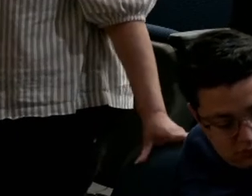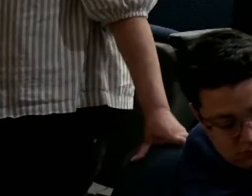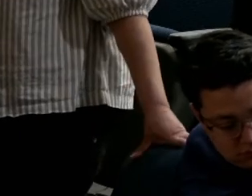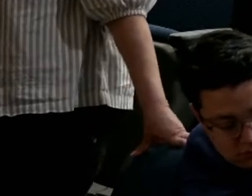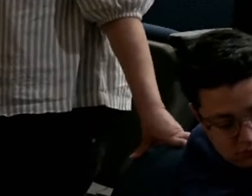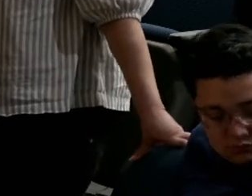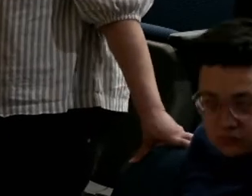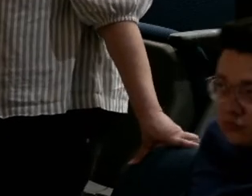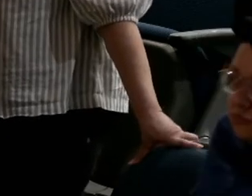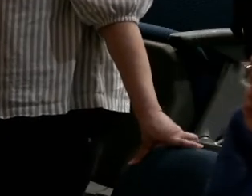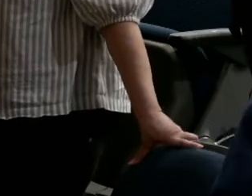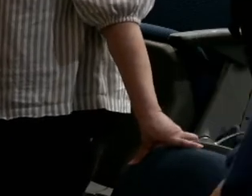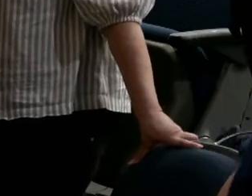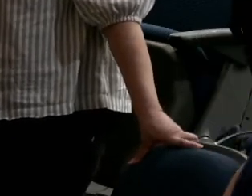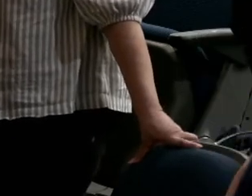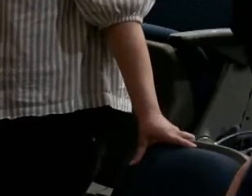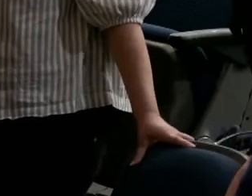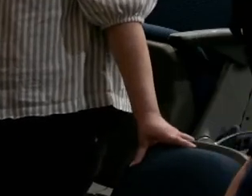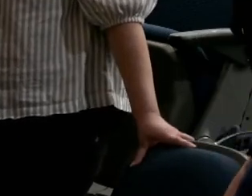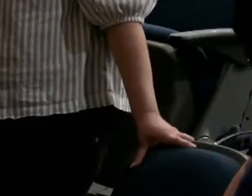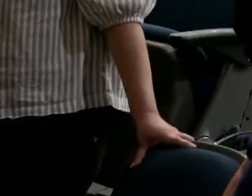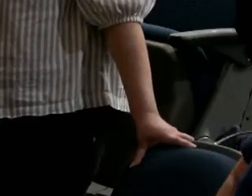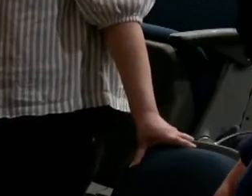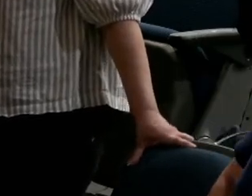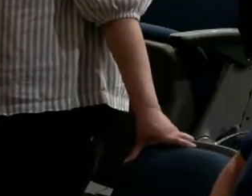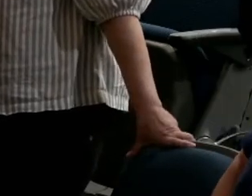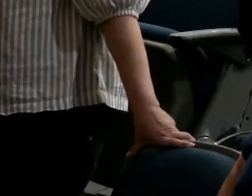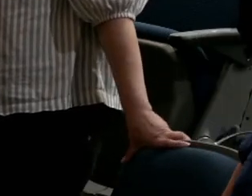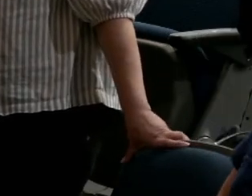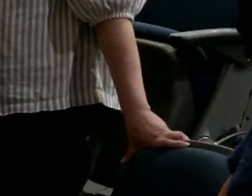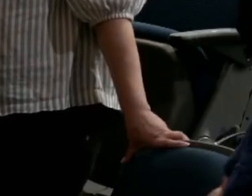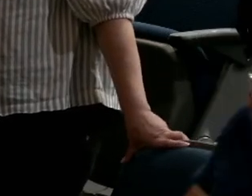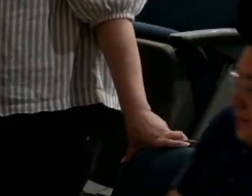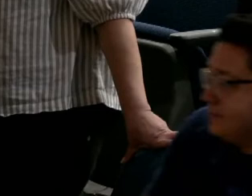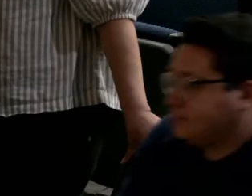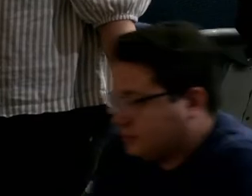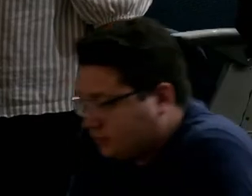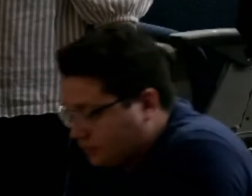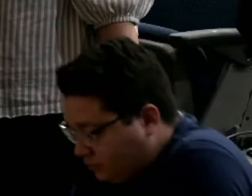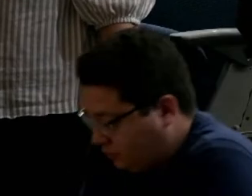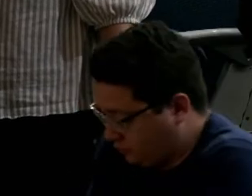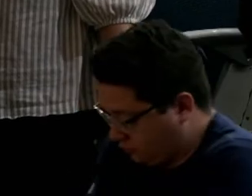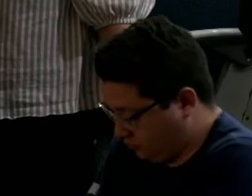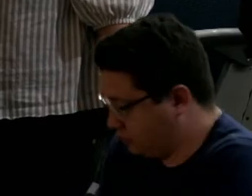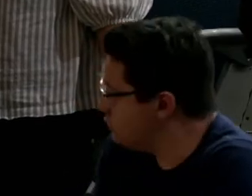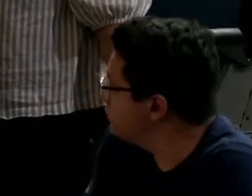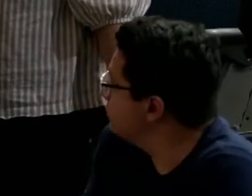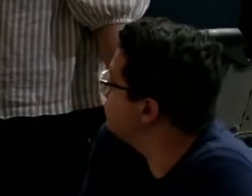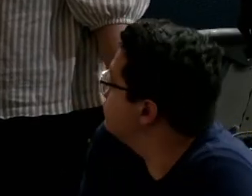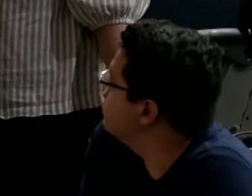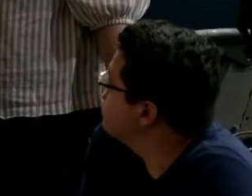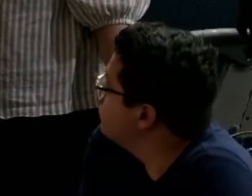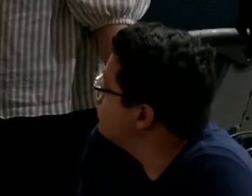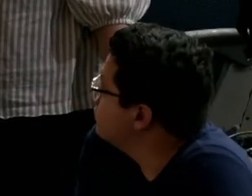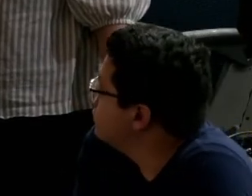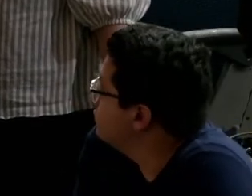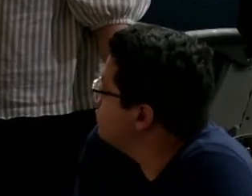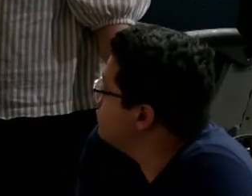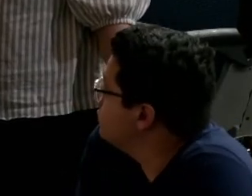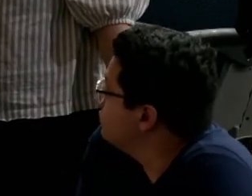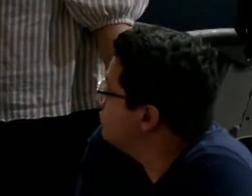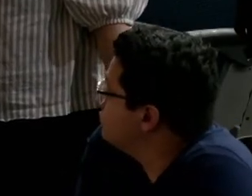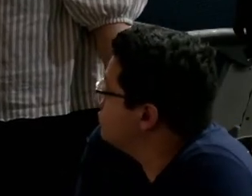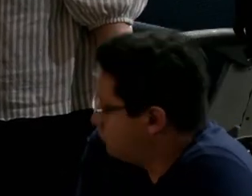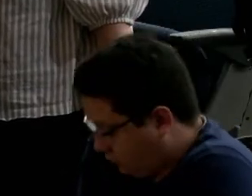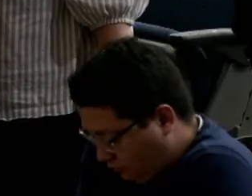They have it in their homes. So it's not only, you know, what you were saying. They only spend a few hours a day. We, these